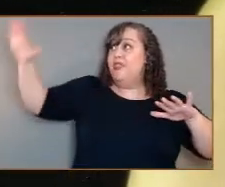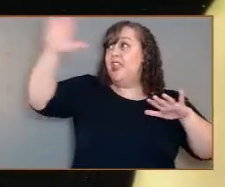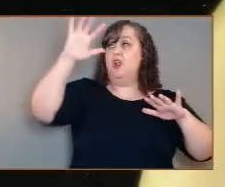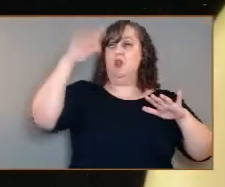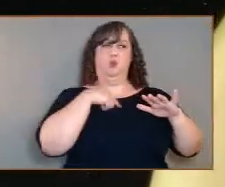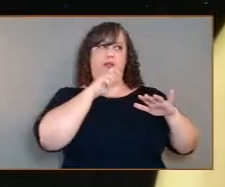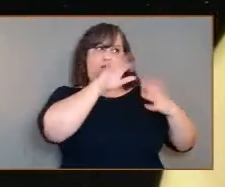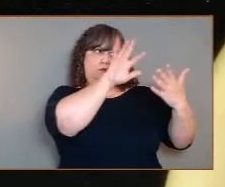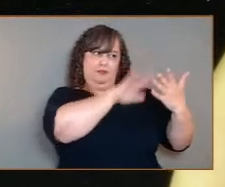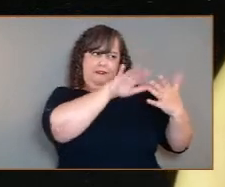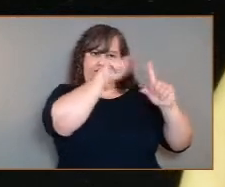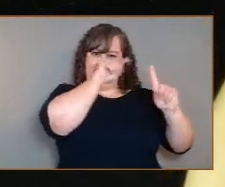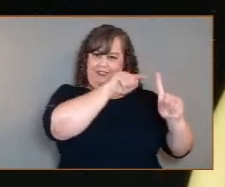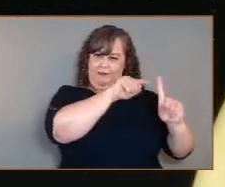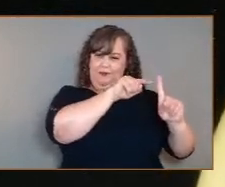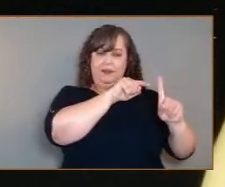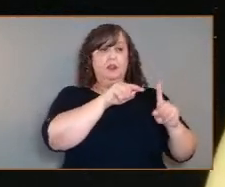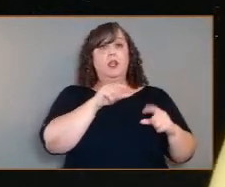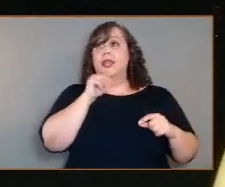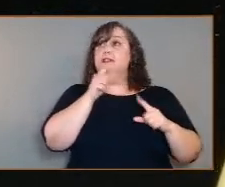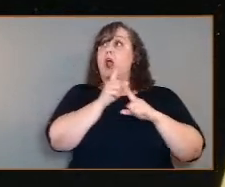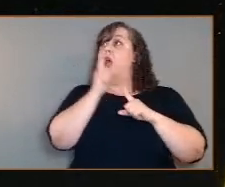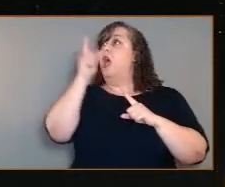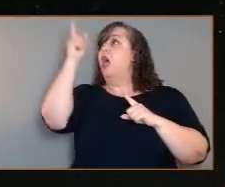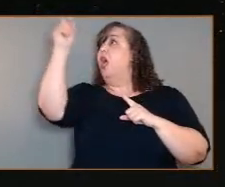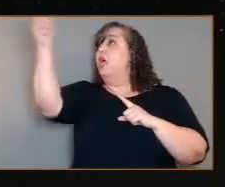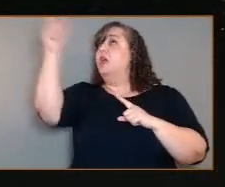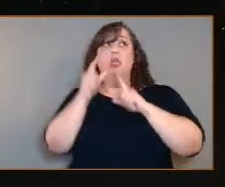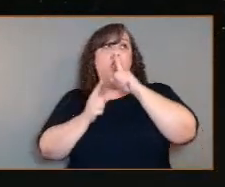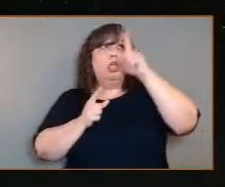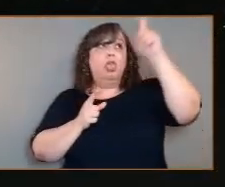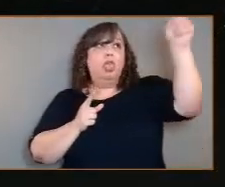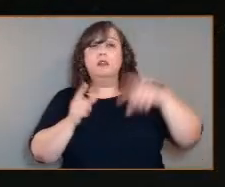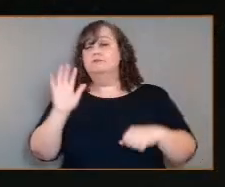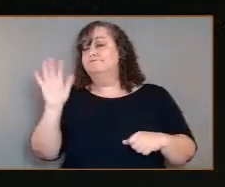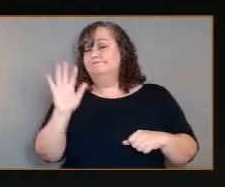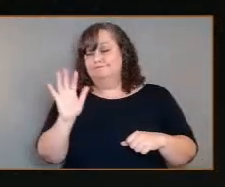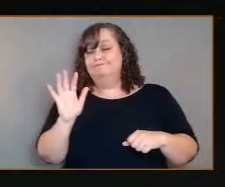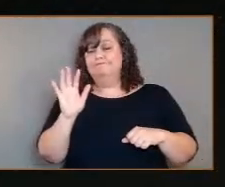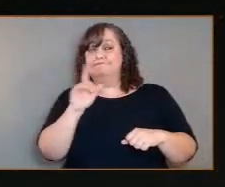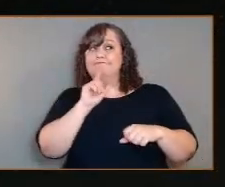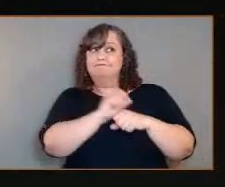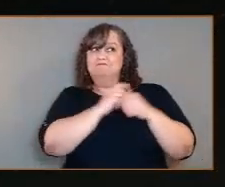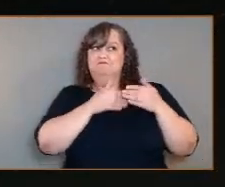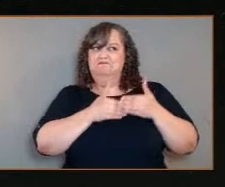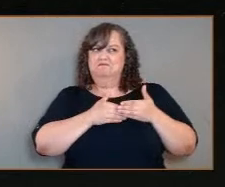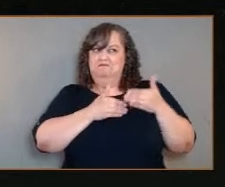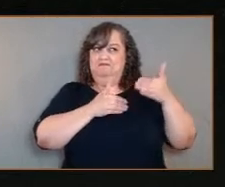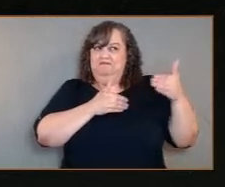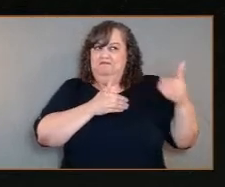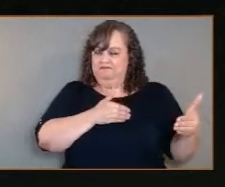And it doesn't reside in some distant solar system. Truth be told, it sits right next door.